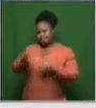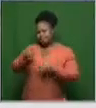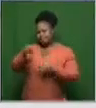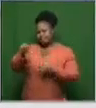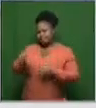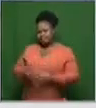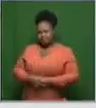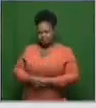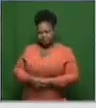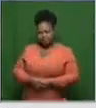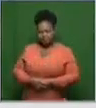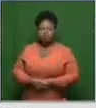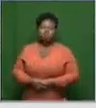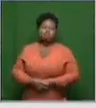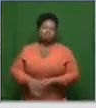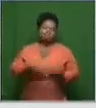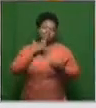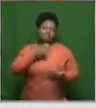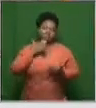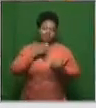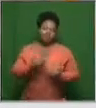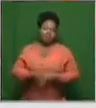No, you're welcome. Thanks for having me.